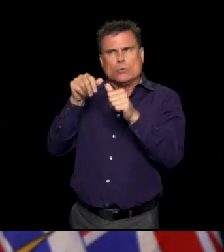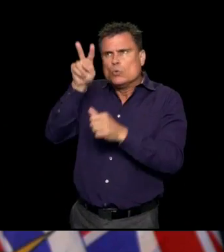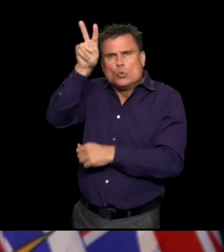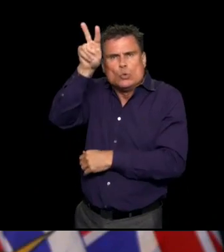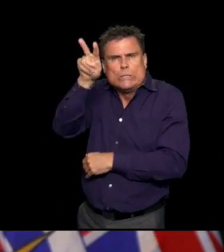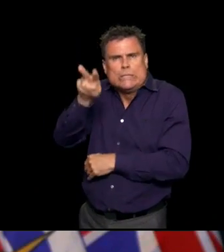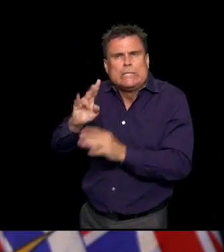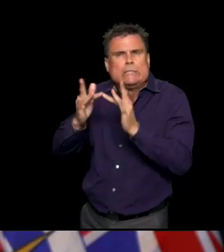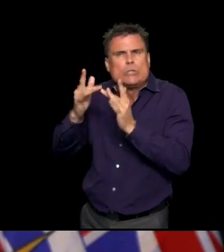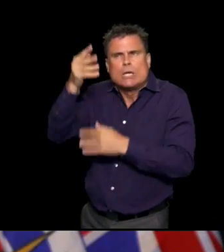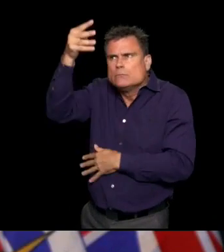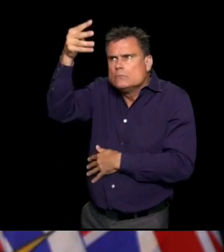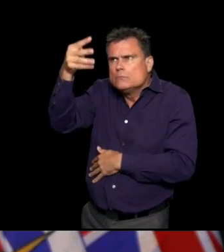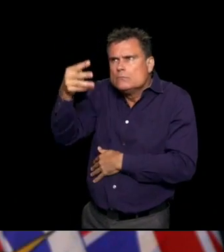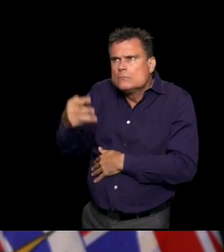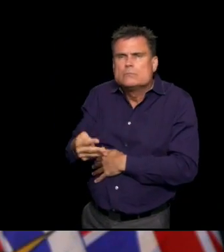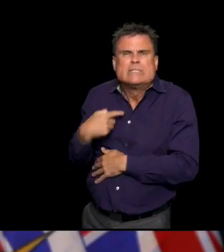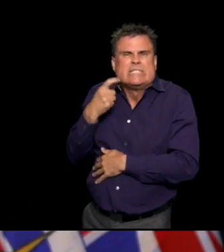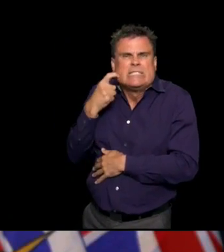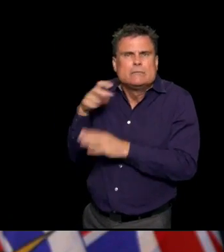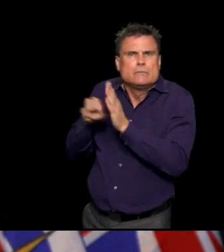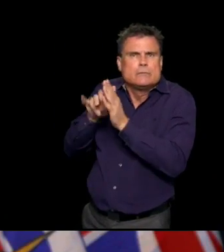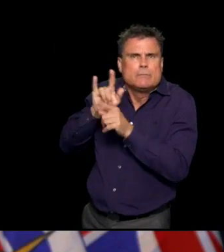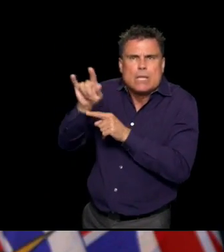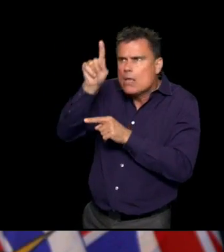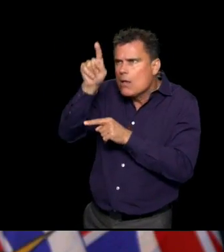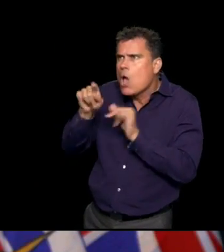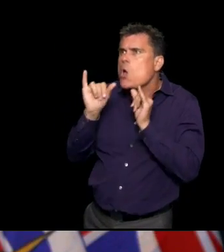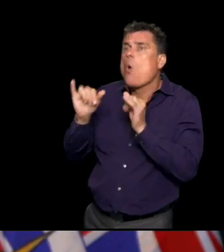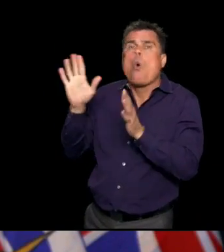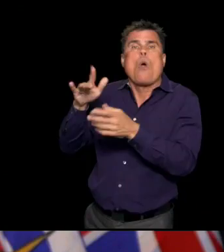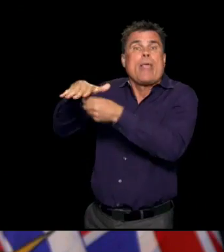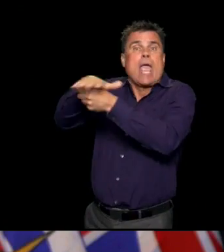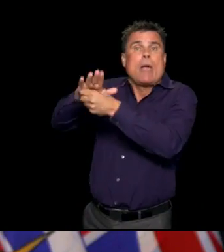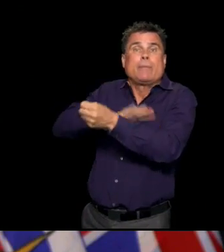that's needed depending on the level of risk with that exposure.